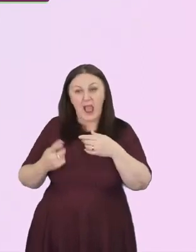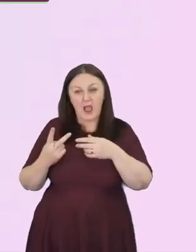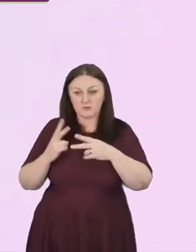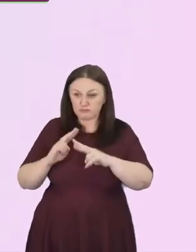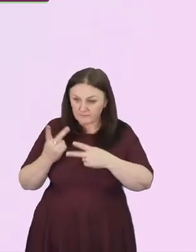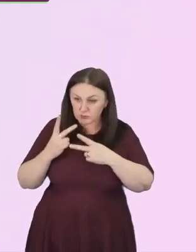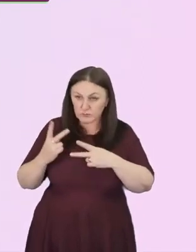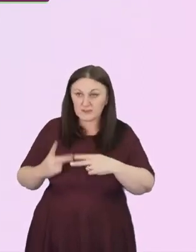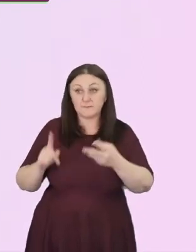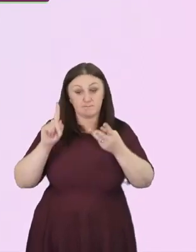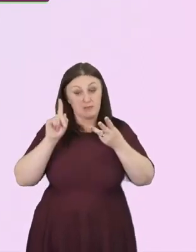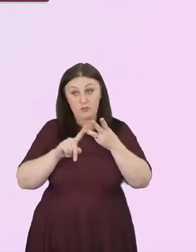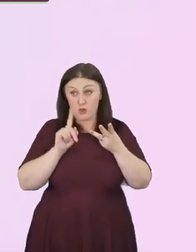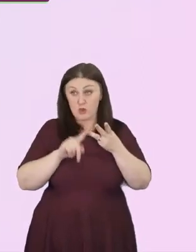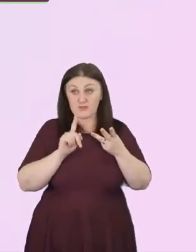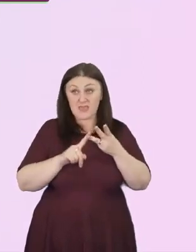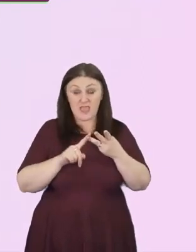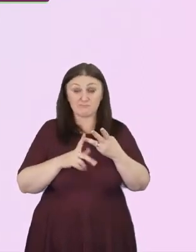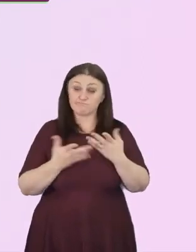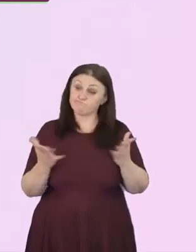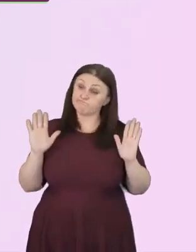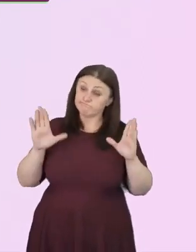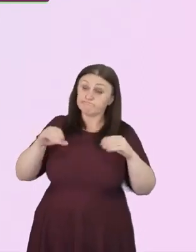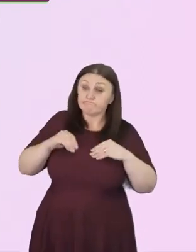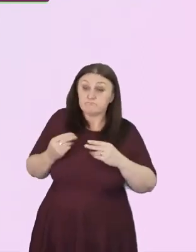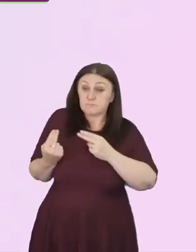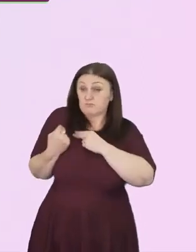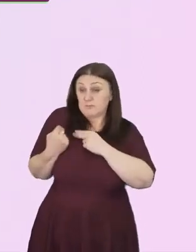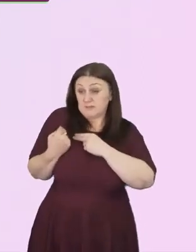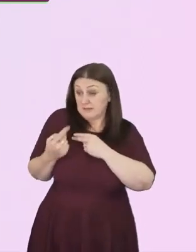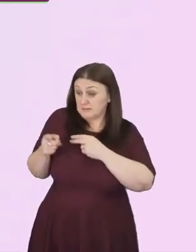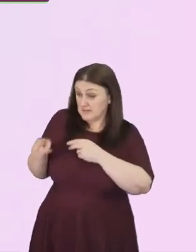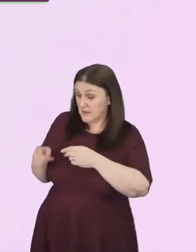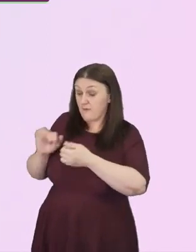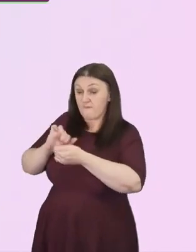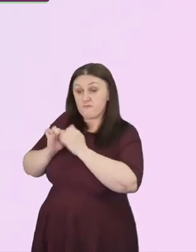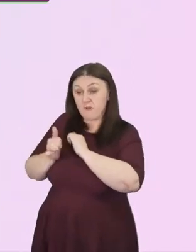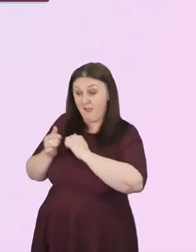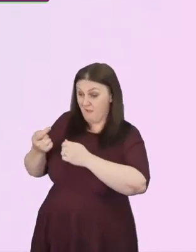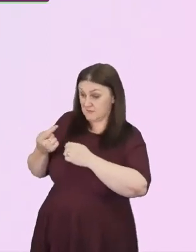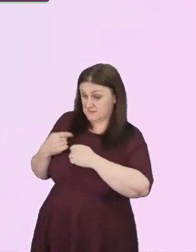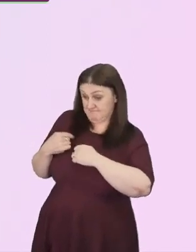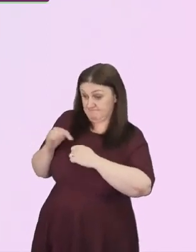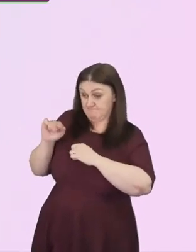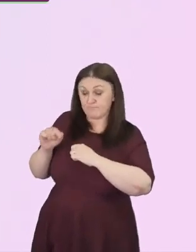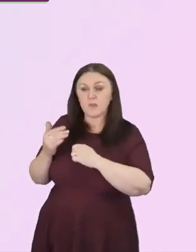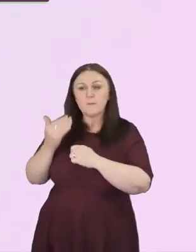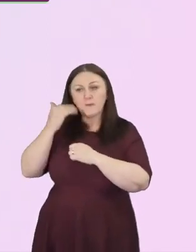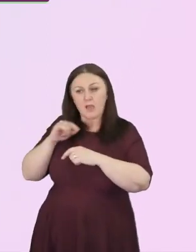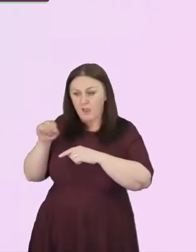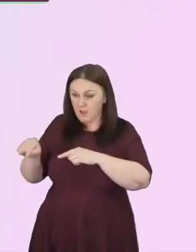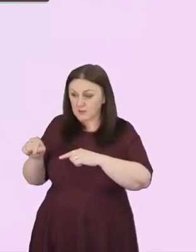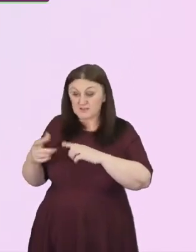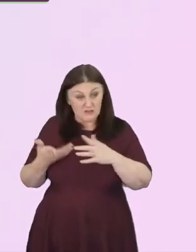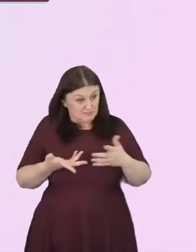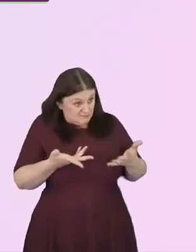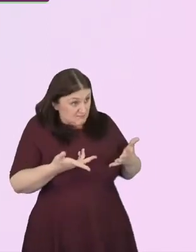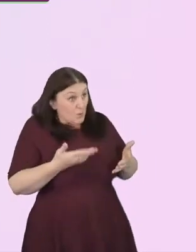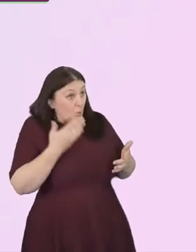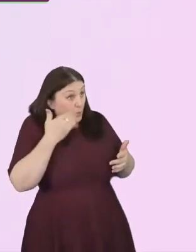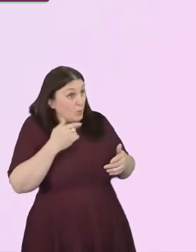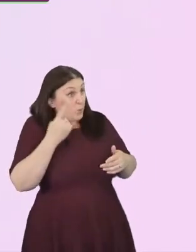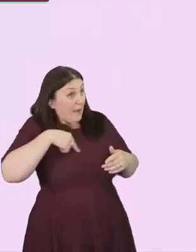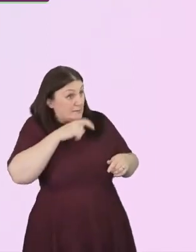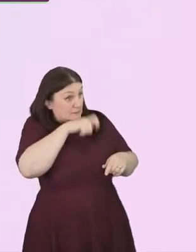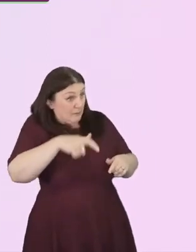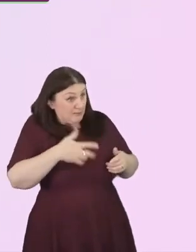things that has come out of conversations with friends of mine who are black is that white people need to sort out this problem. We need